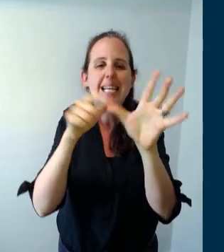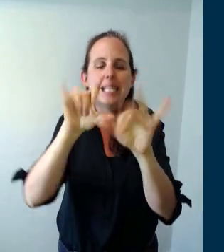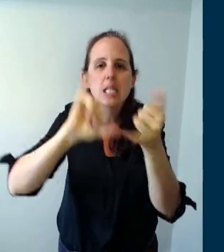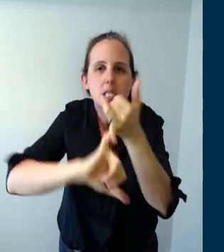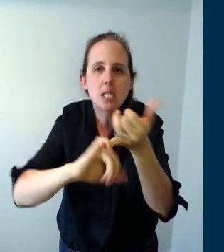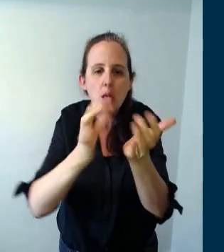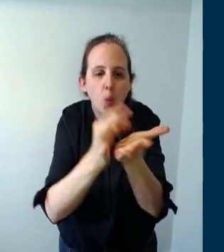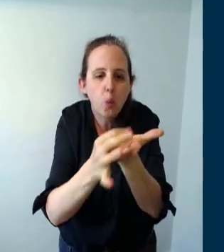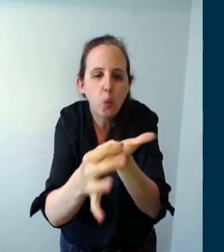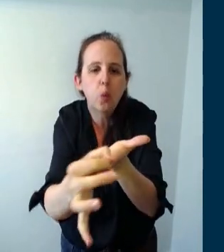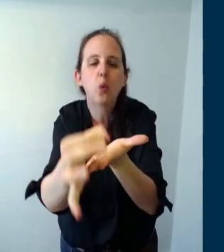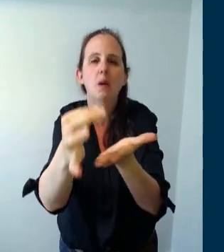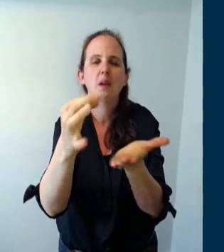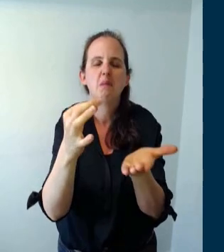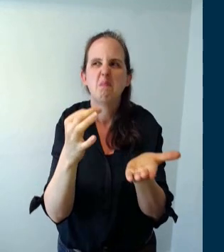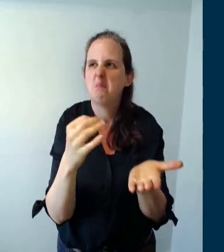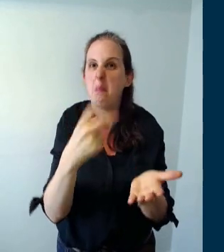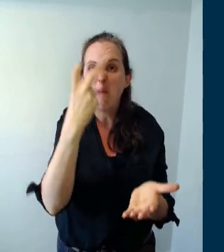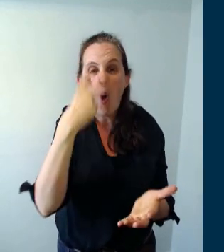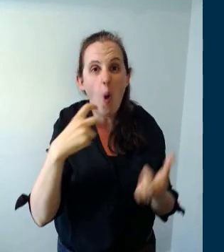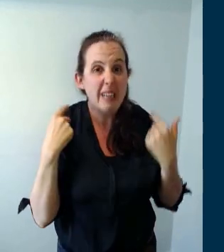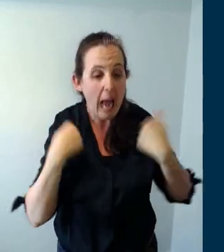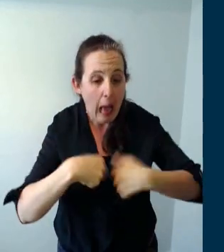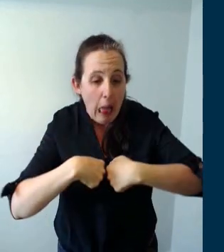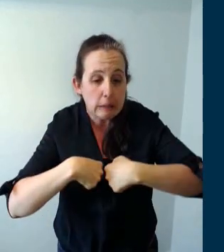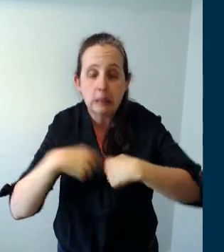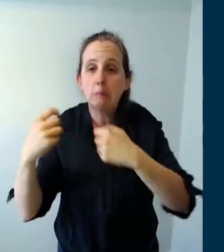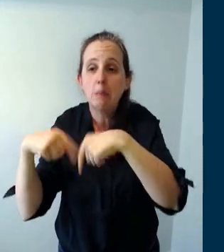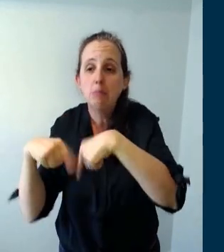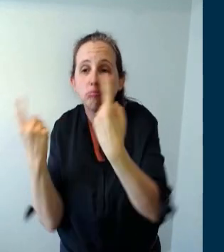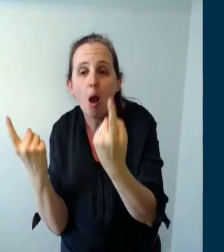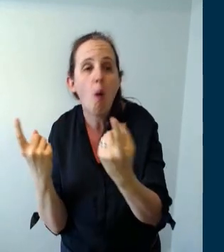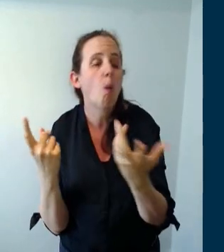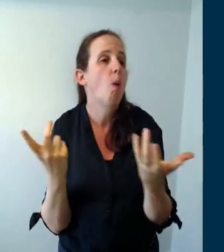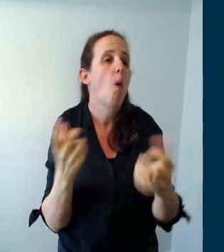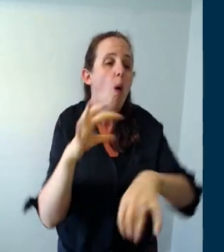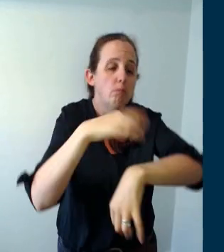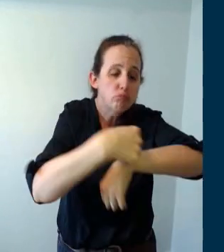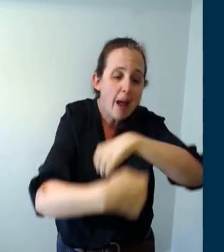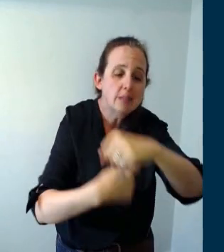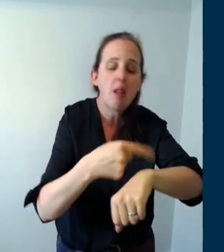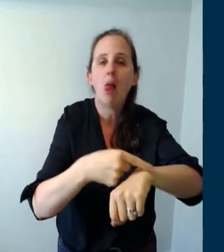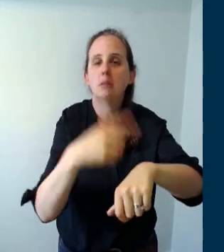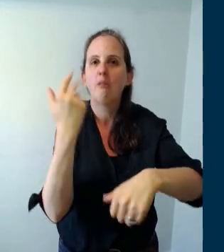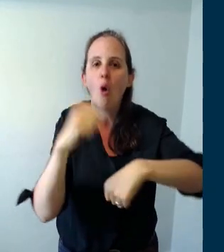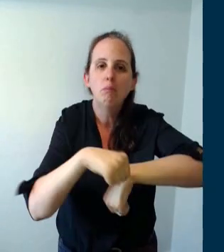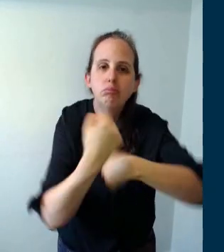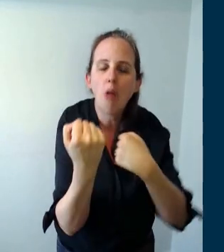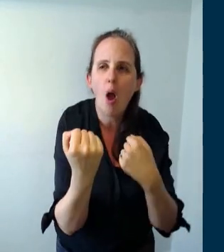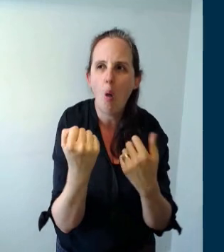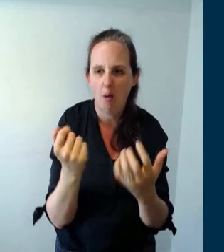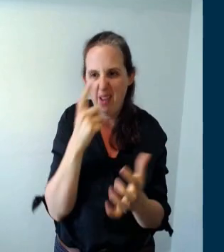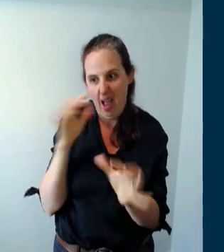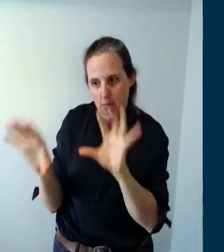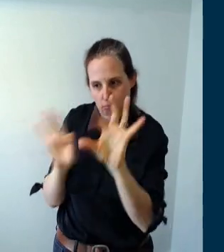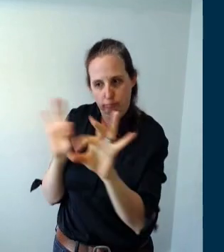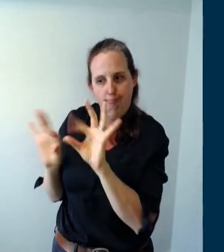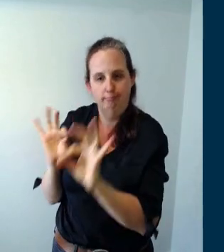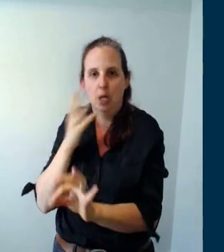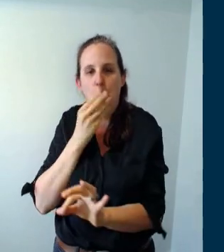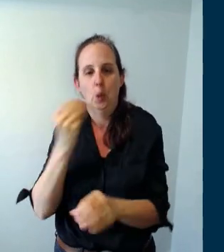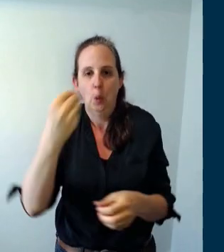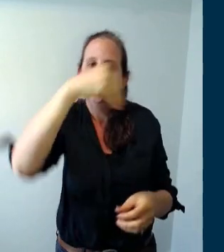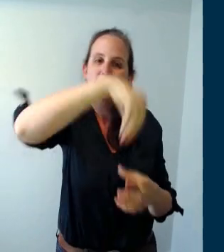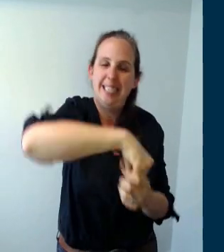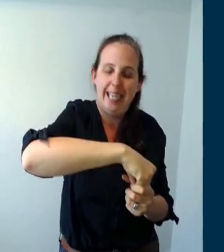maybe you've got some broken necklaces or bracelets or maybe somebody around has got a lovely little pot of bits and pieces